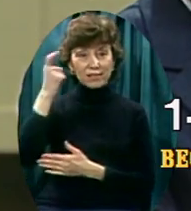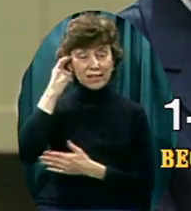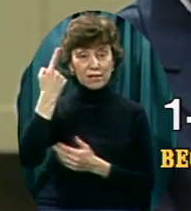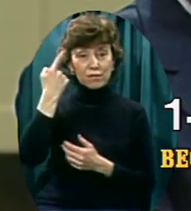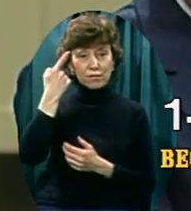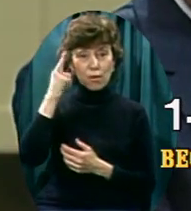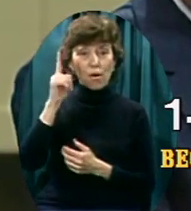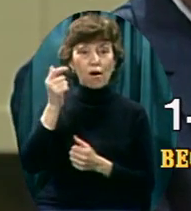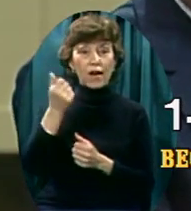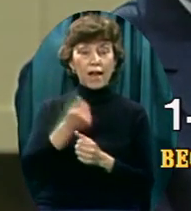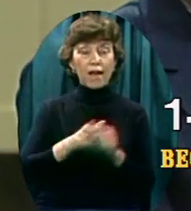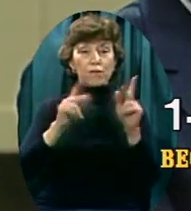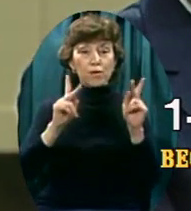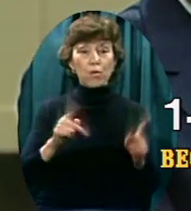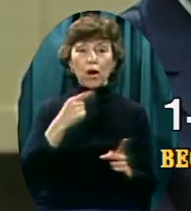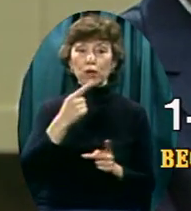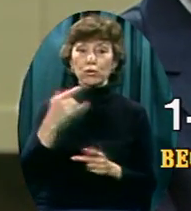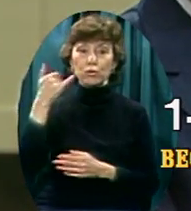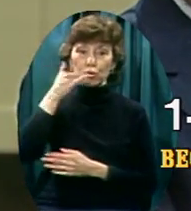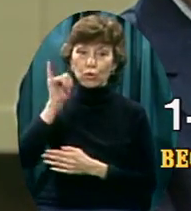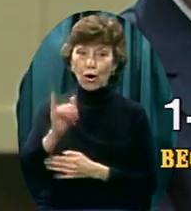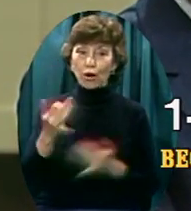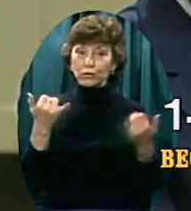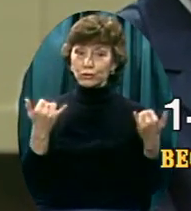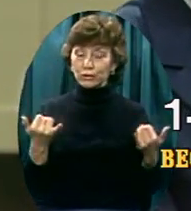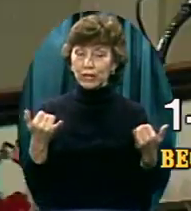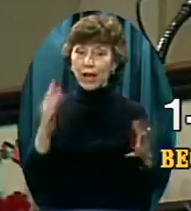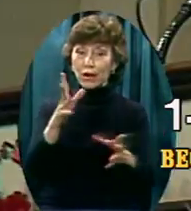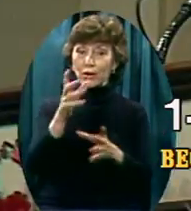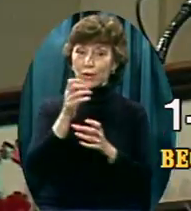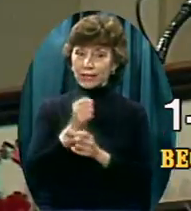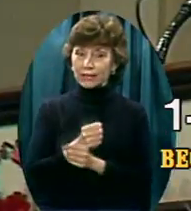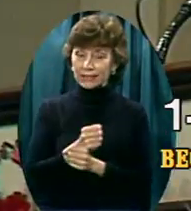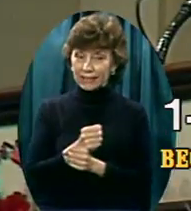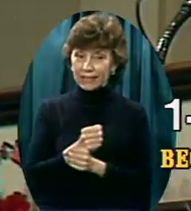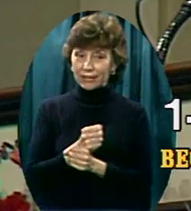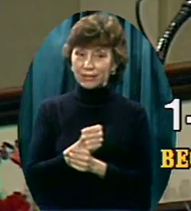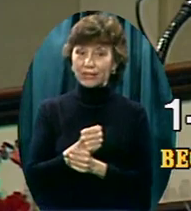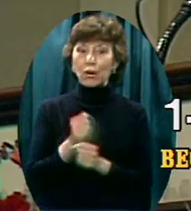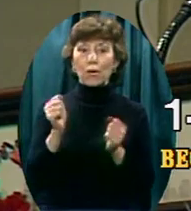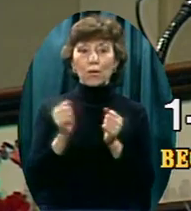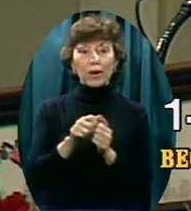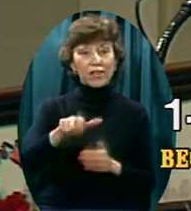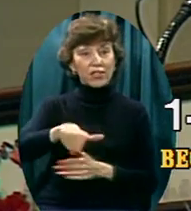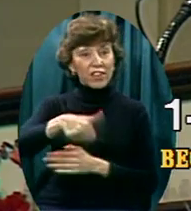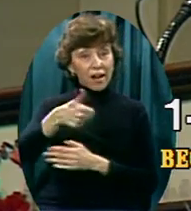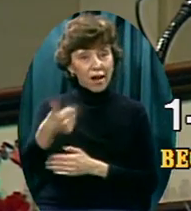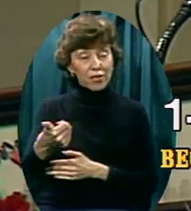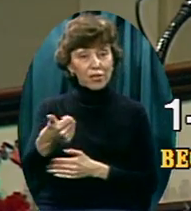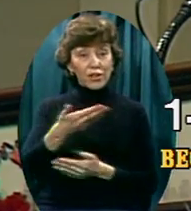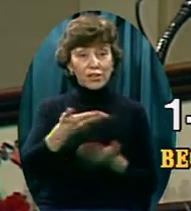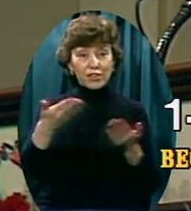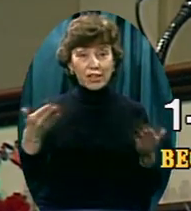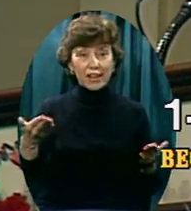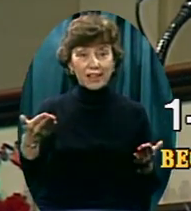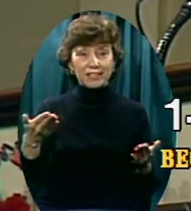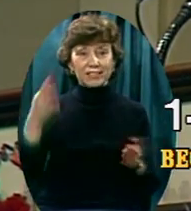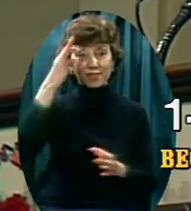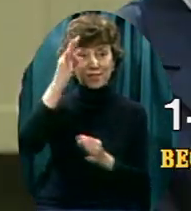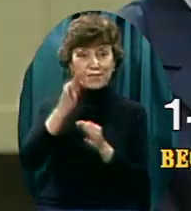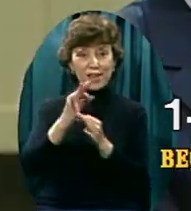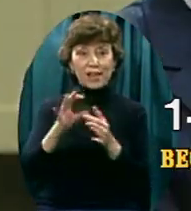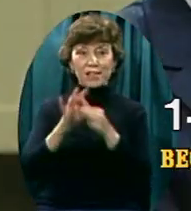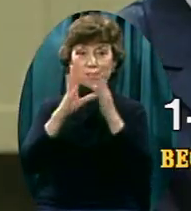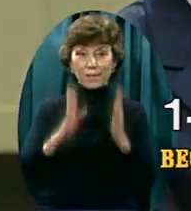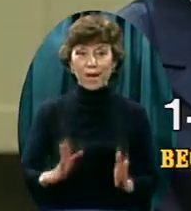is a family Bible. The King James Version, all the study helps. Our treasure path to soul winning, to teach you how to be a soul winner.